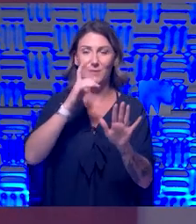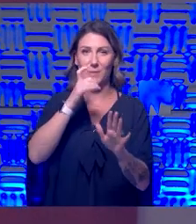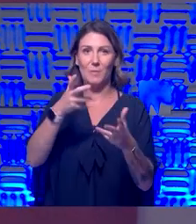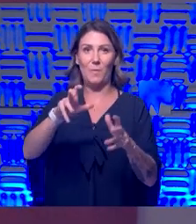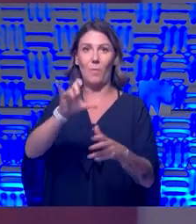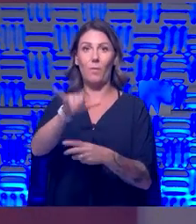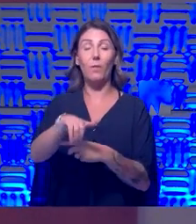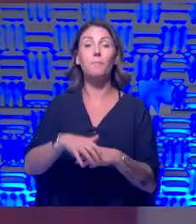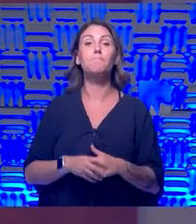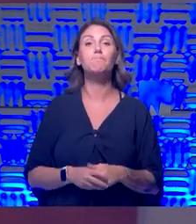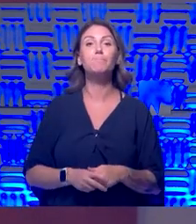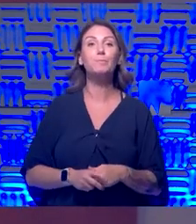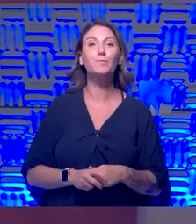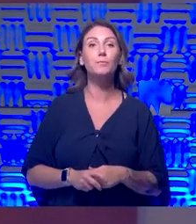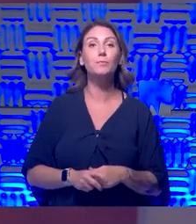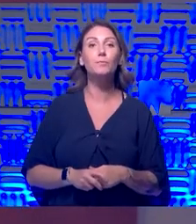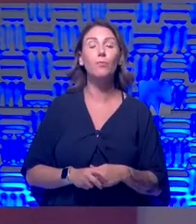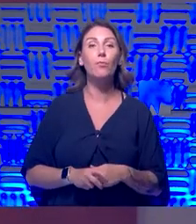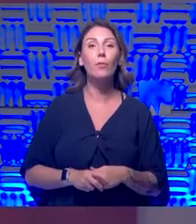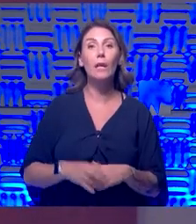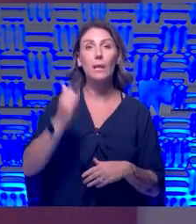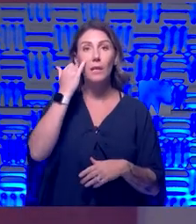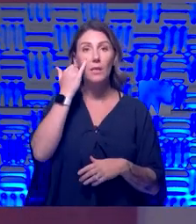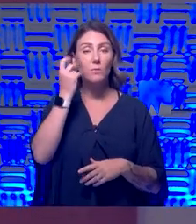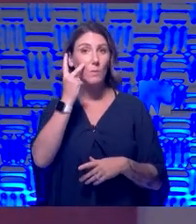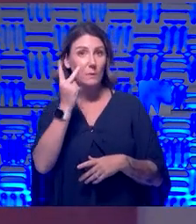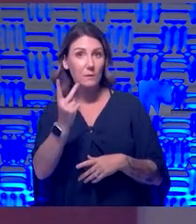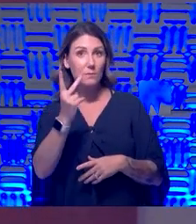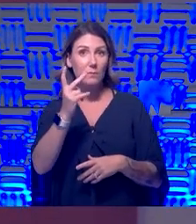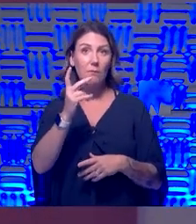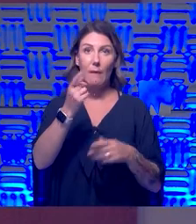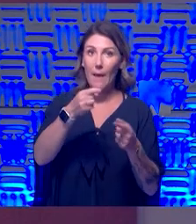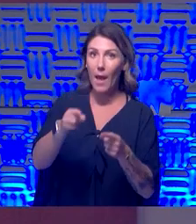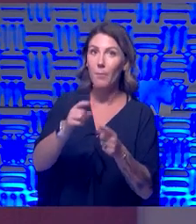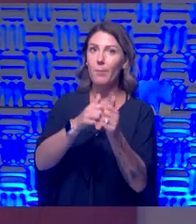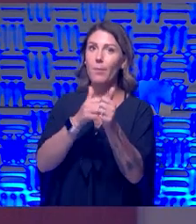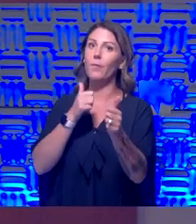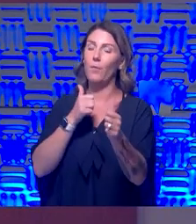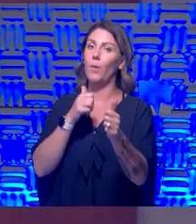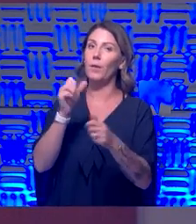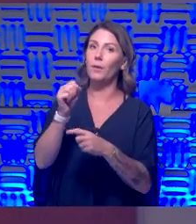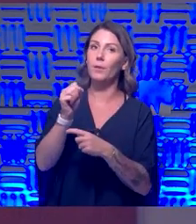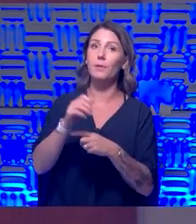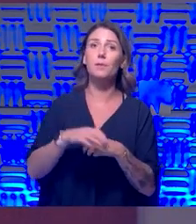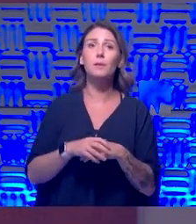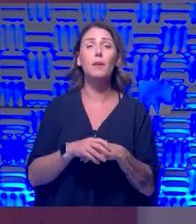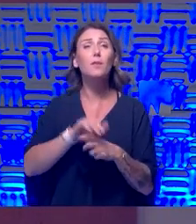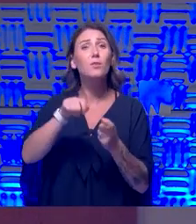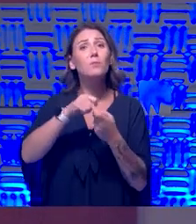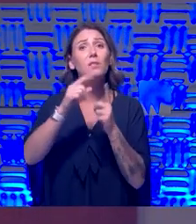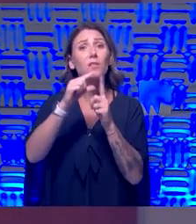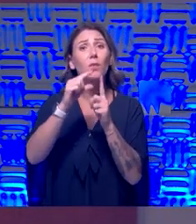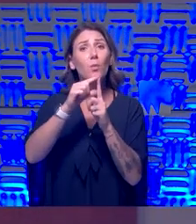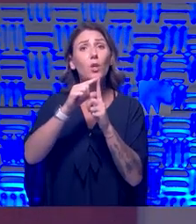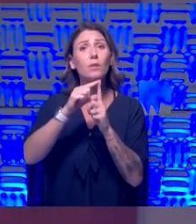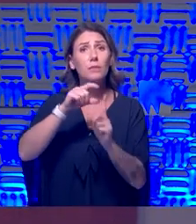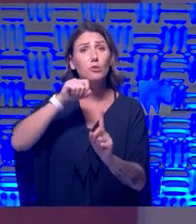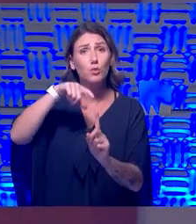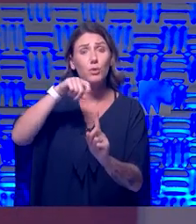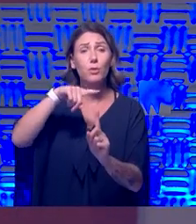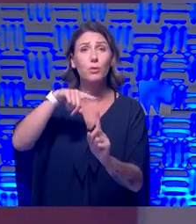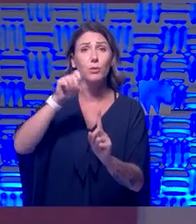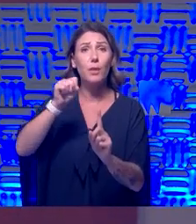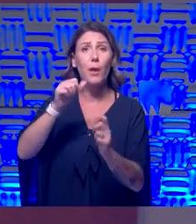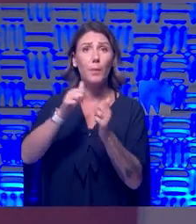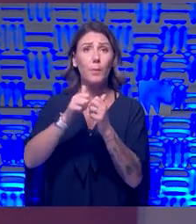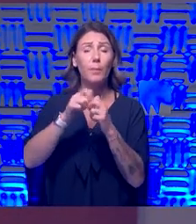So I think, you know, if you're seeing that, you want to avoid it. And, you know, there's certain words, too, that are trigger words for people